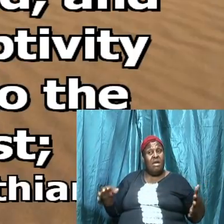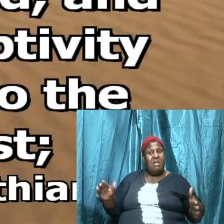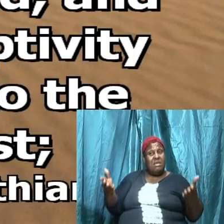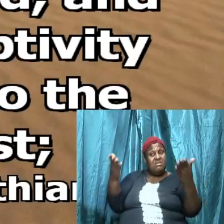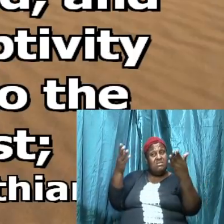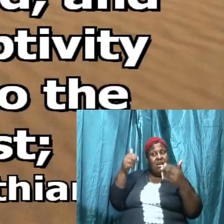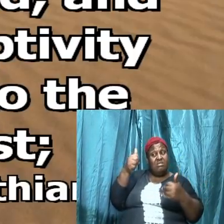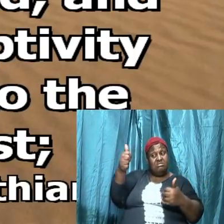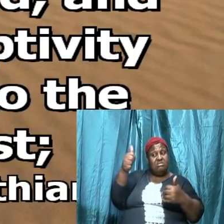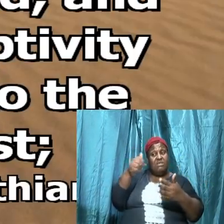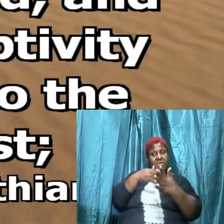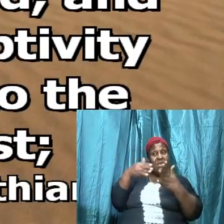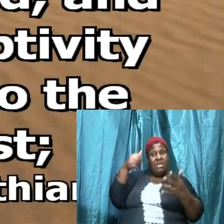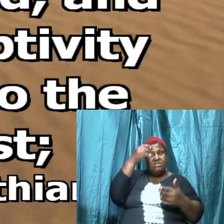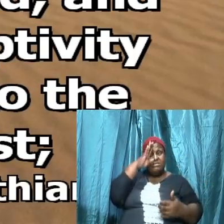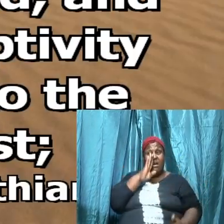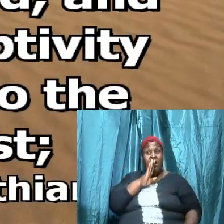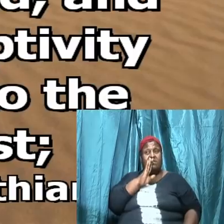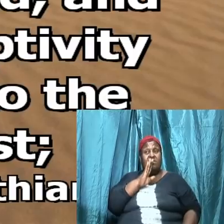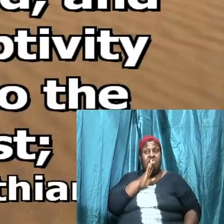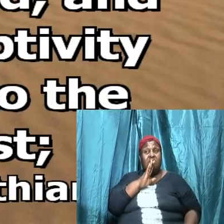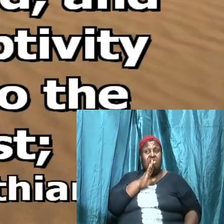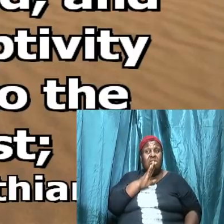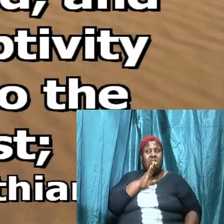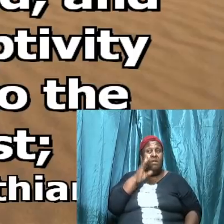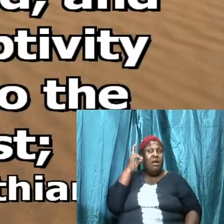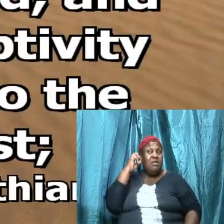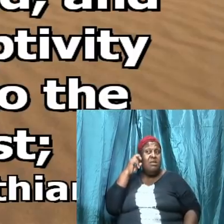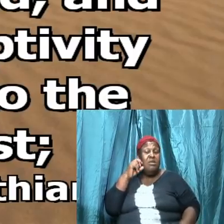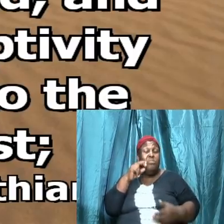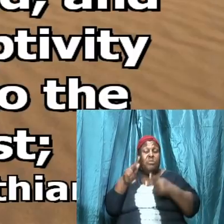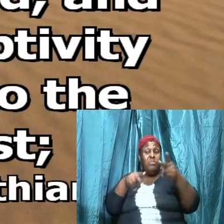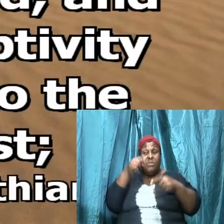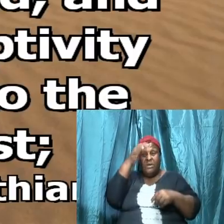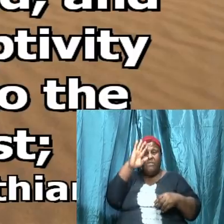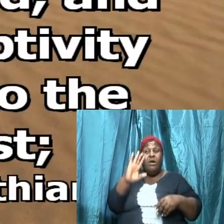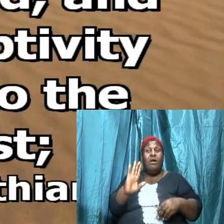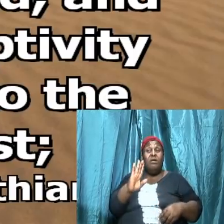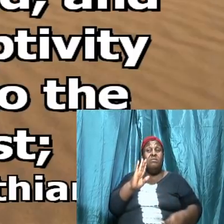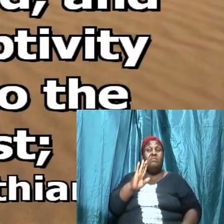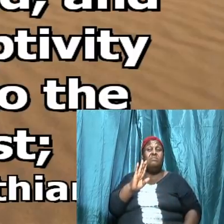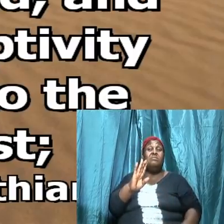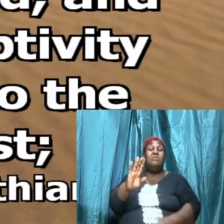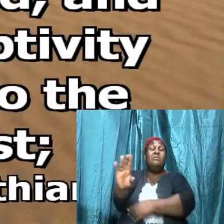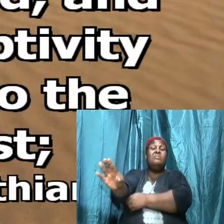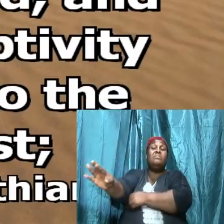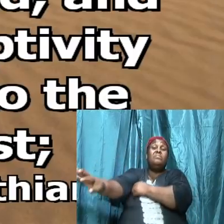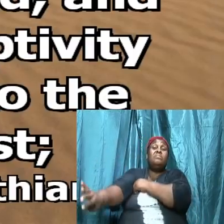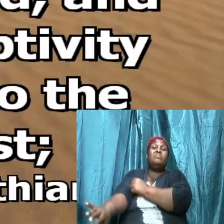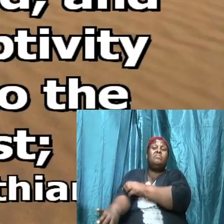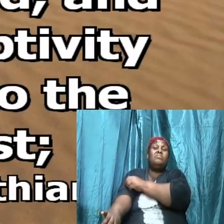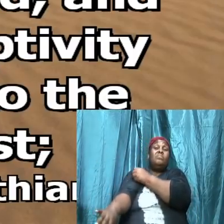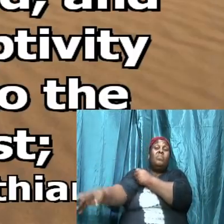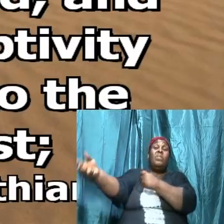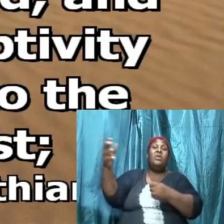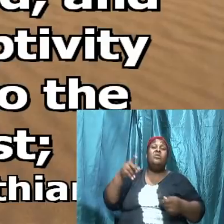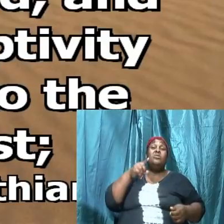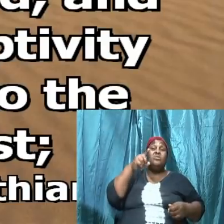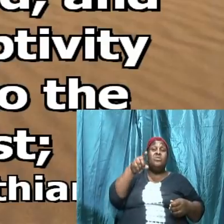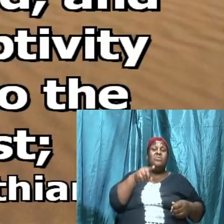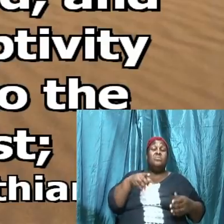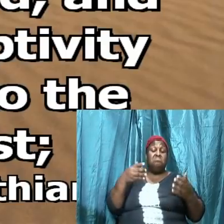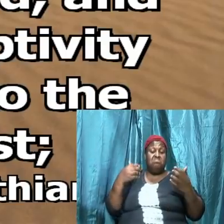of God and here's what you're going to have to do saints Paul is talking to the saints at Corinth and he's saying you're going to bring